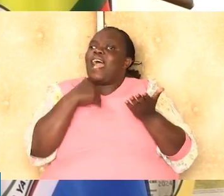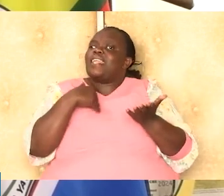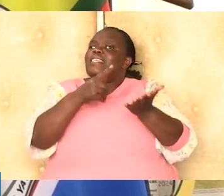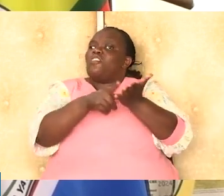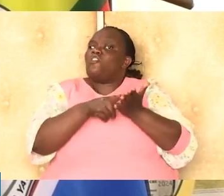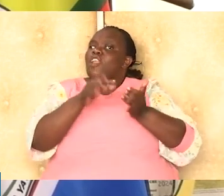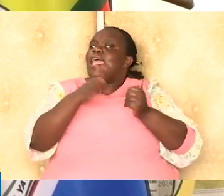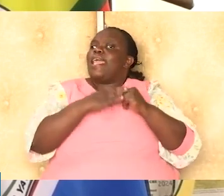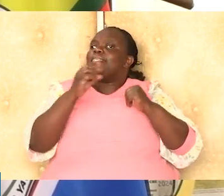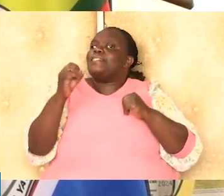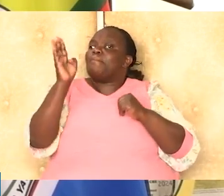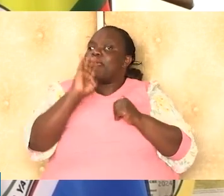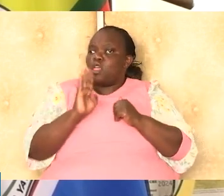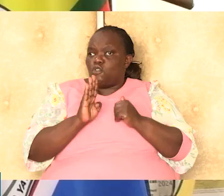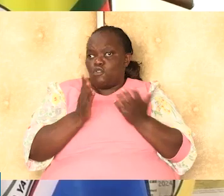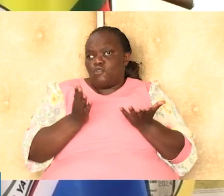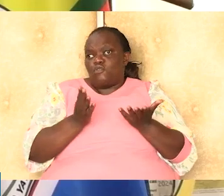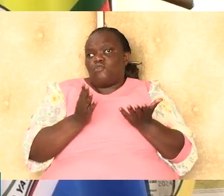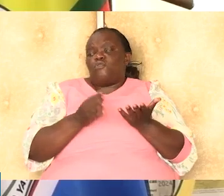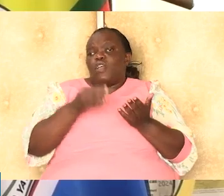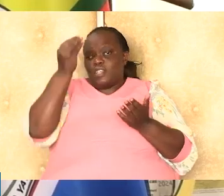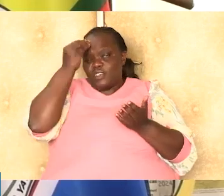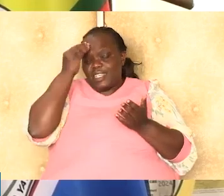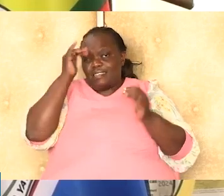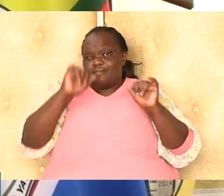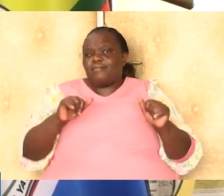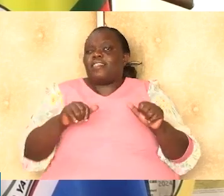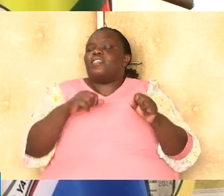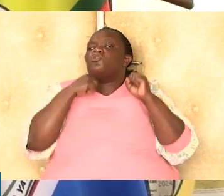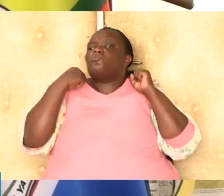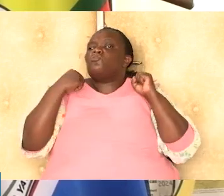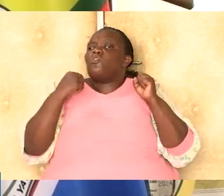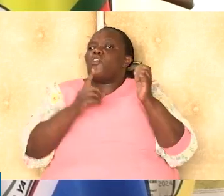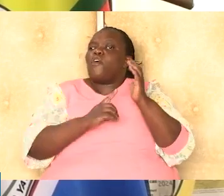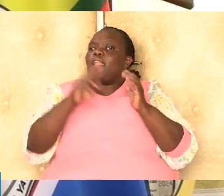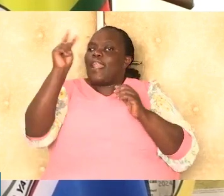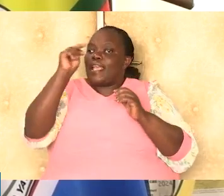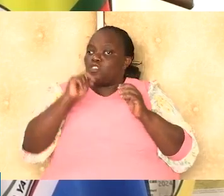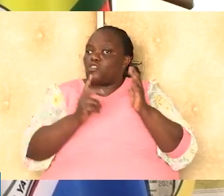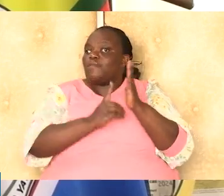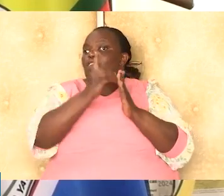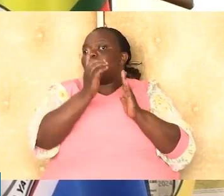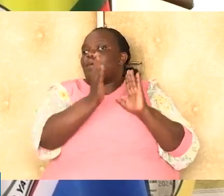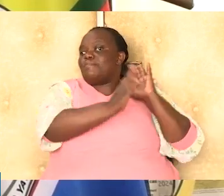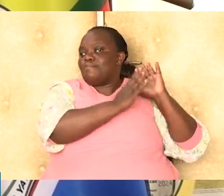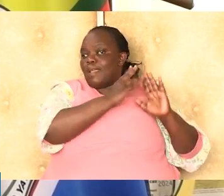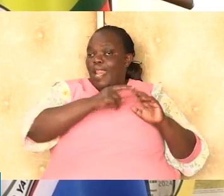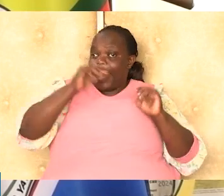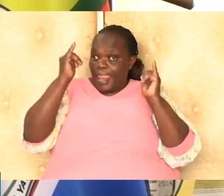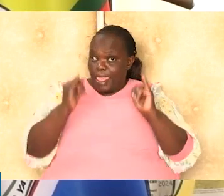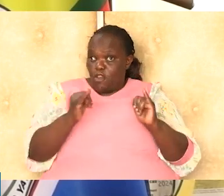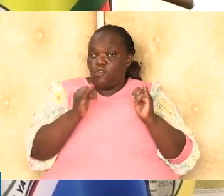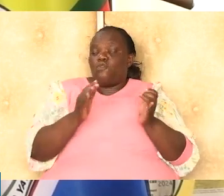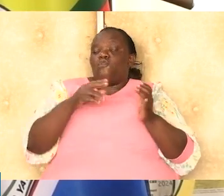debt of up to 80 billion shillings. Education remains a cornerstone of our national development strategy. The new higher education